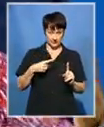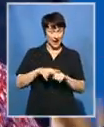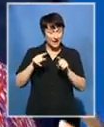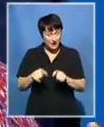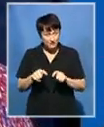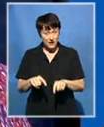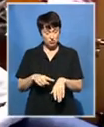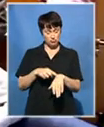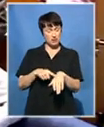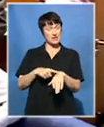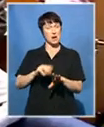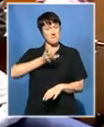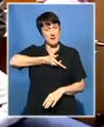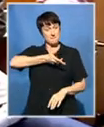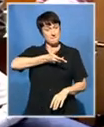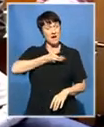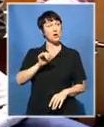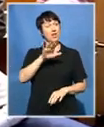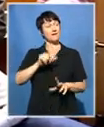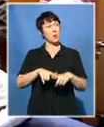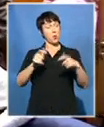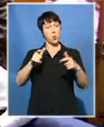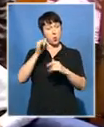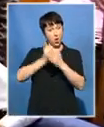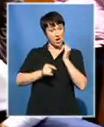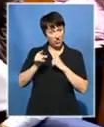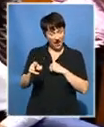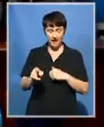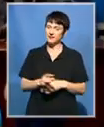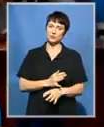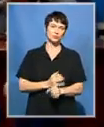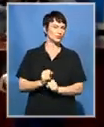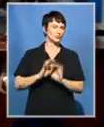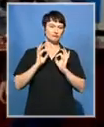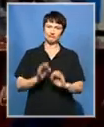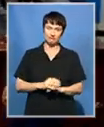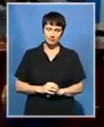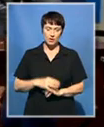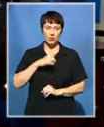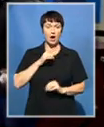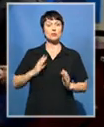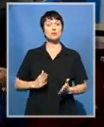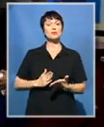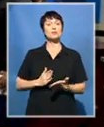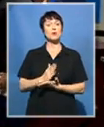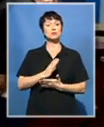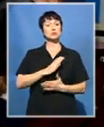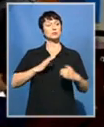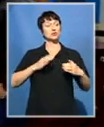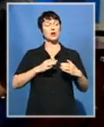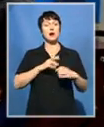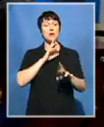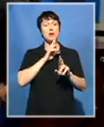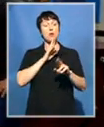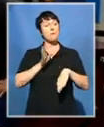city in the country. She says according to the Human Rights Commission, more racism complaints are reported in